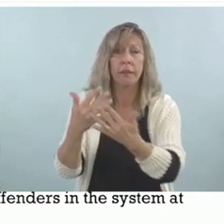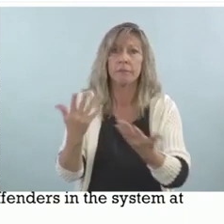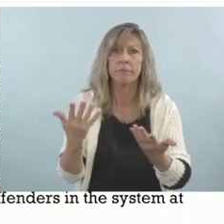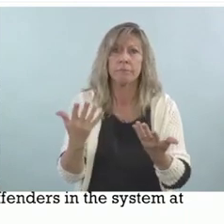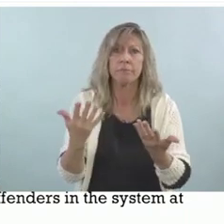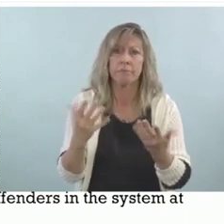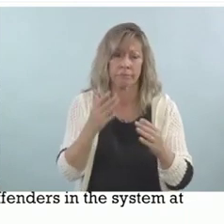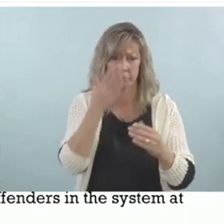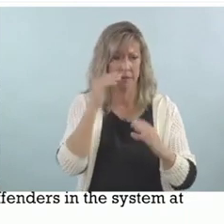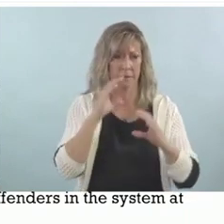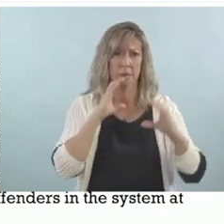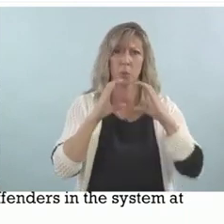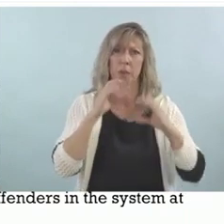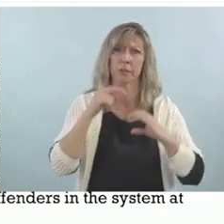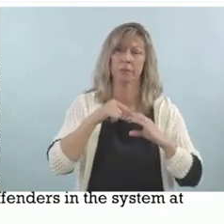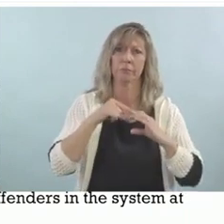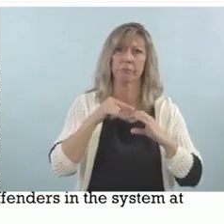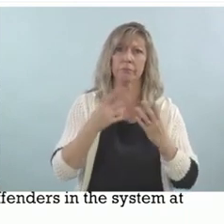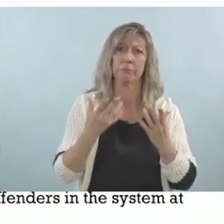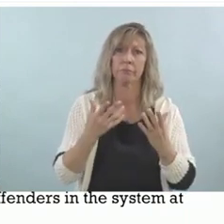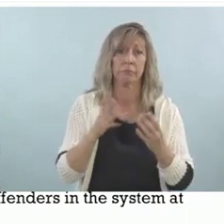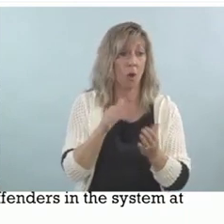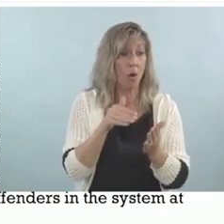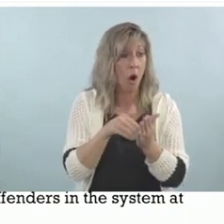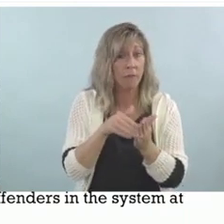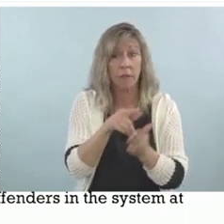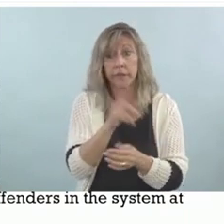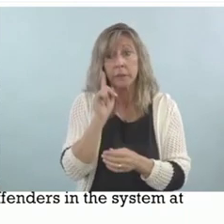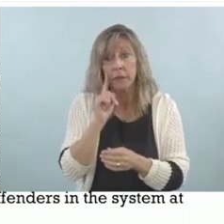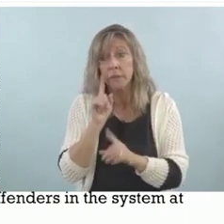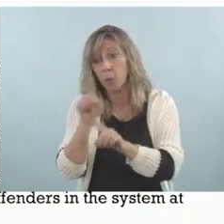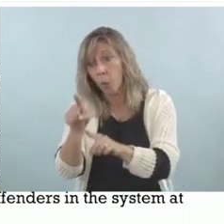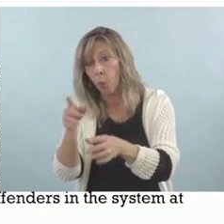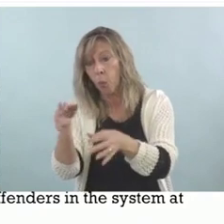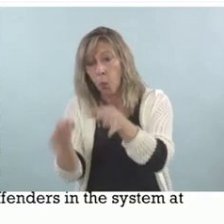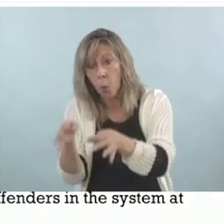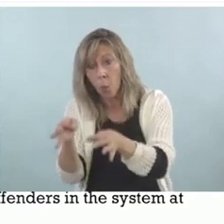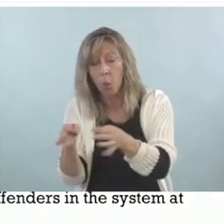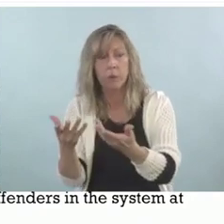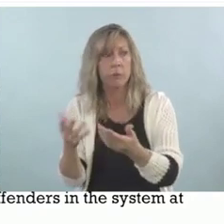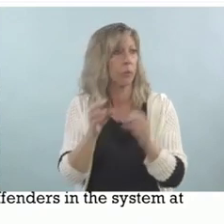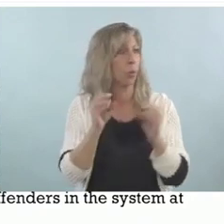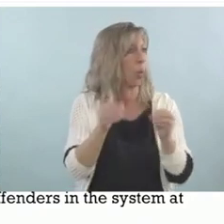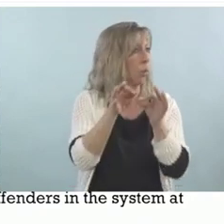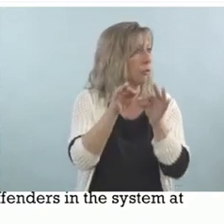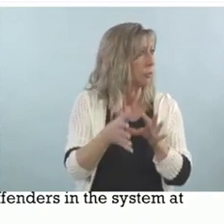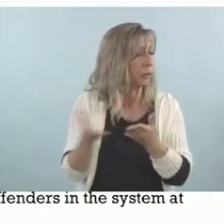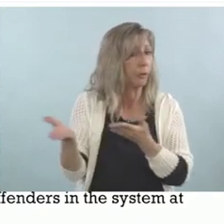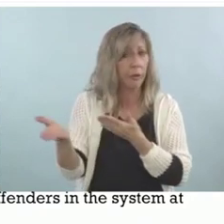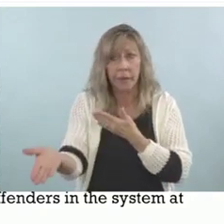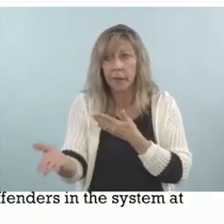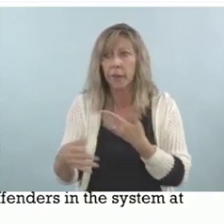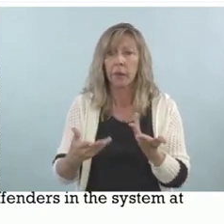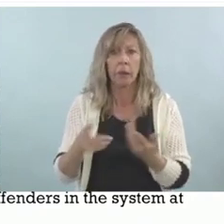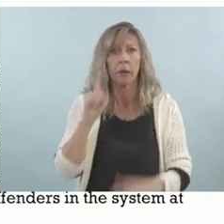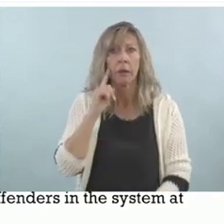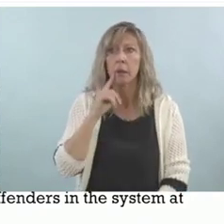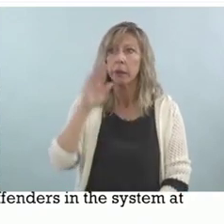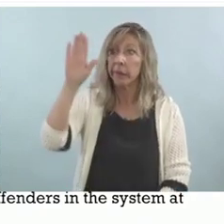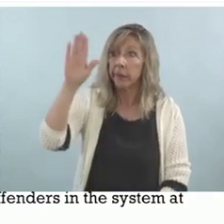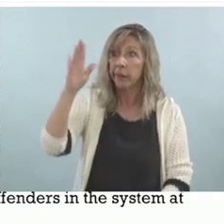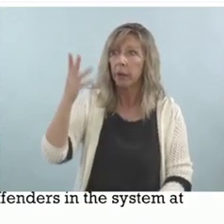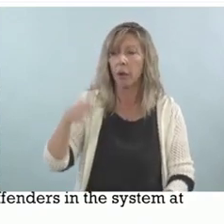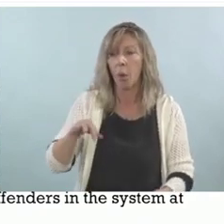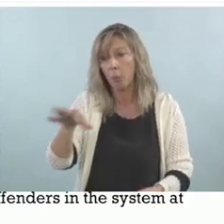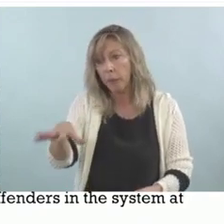Oftentimes, the deaf person will go to court, the interpreter doesn't show, so the deaf person either has to pay money